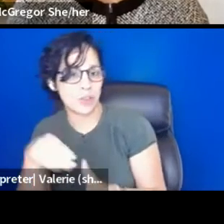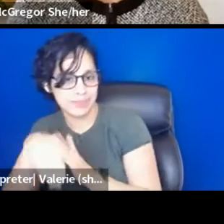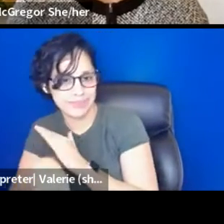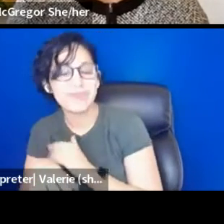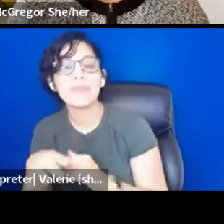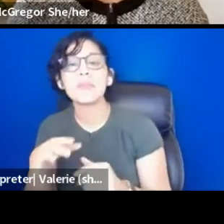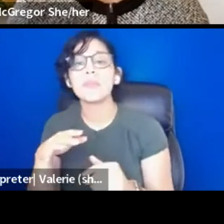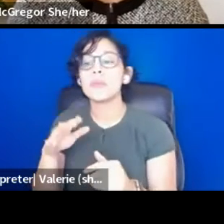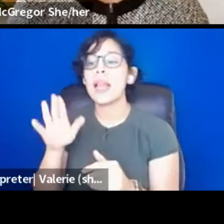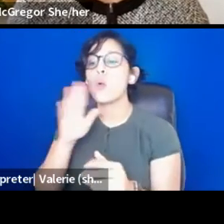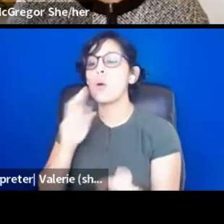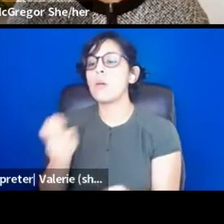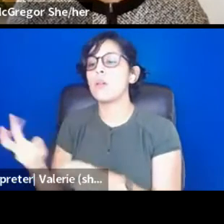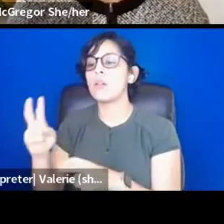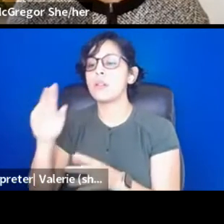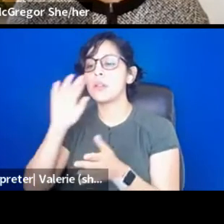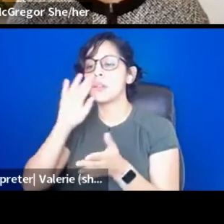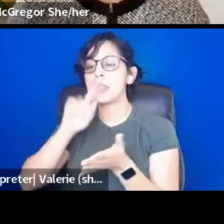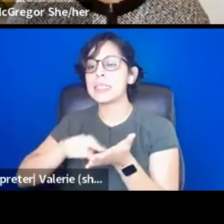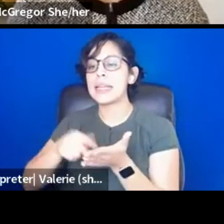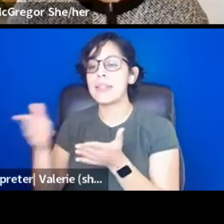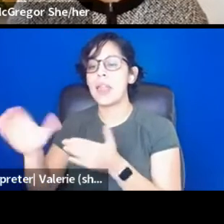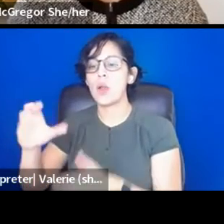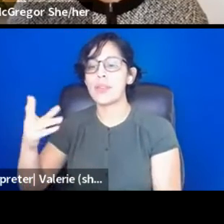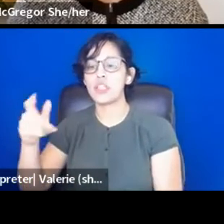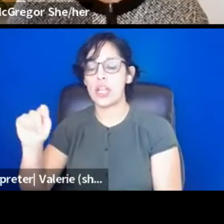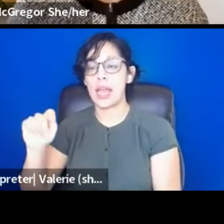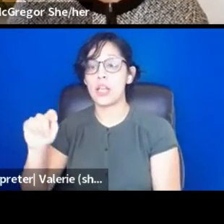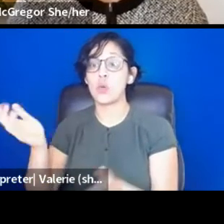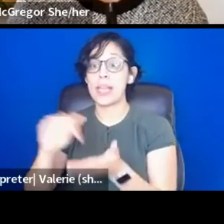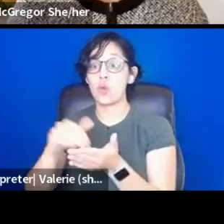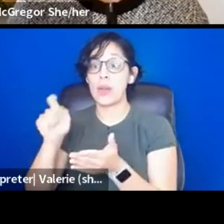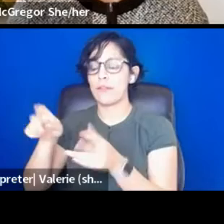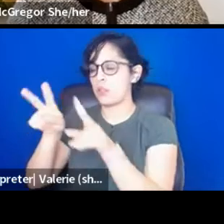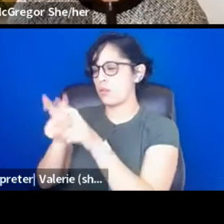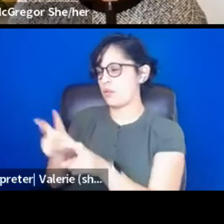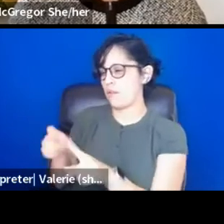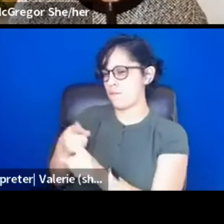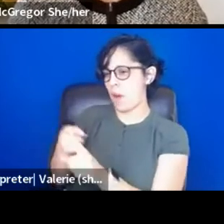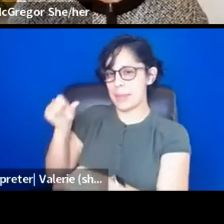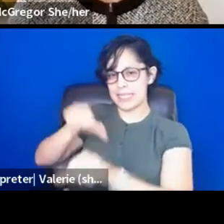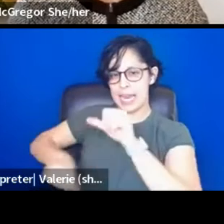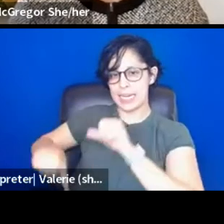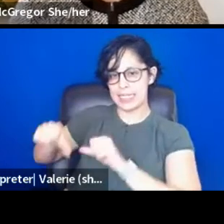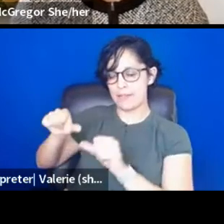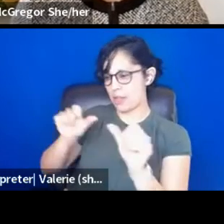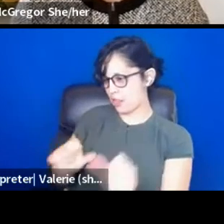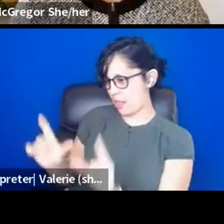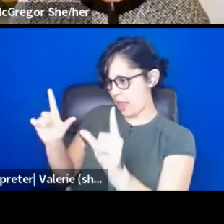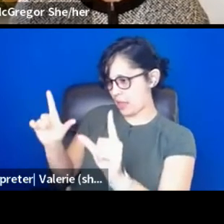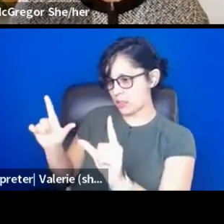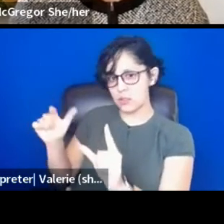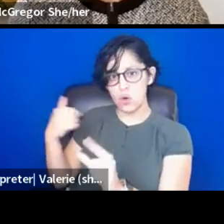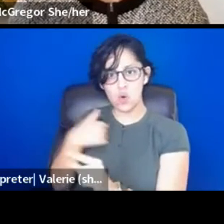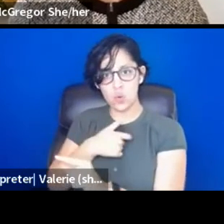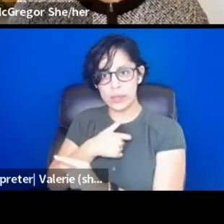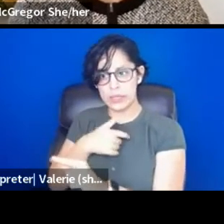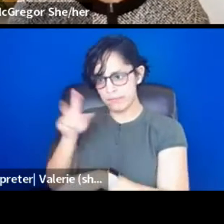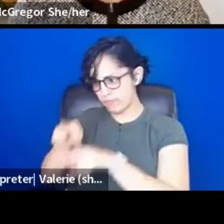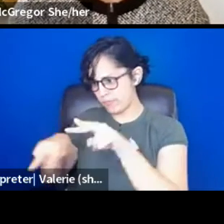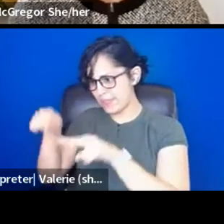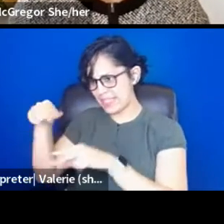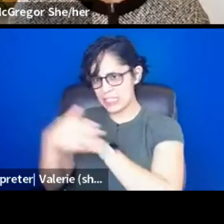And so we have to really think about it scientifically, right? We have been functioning in this country on that level. But when we look at our